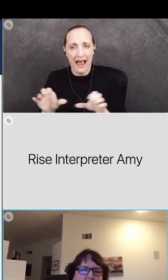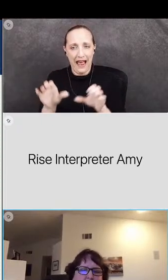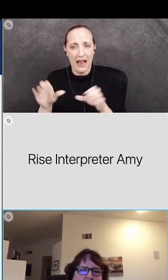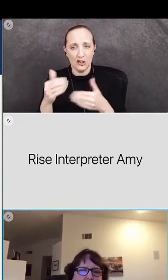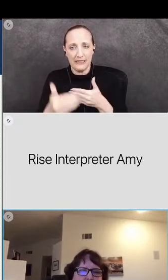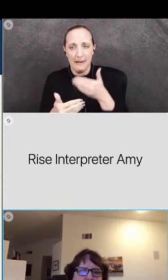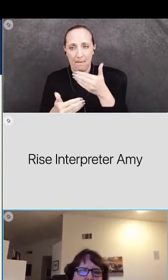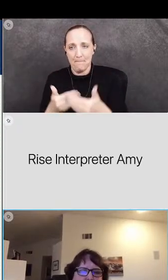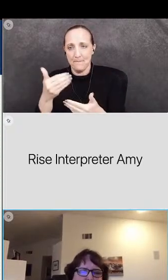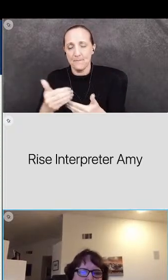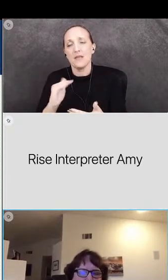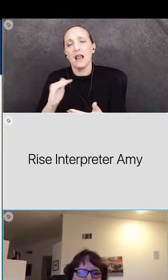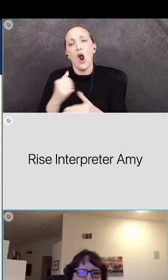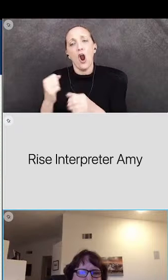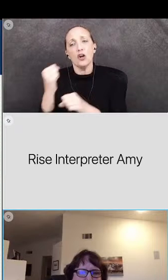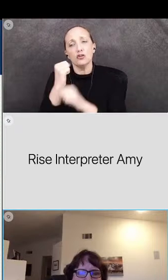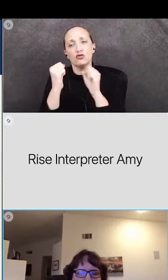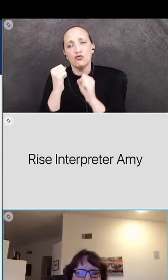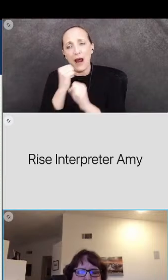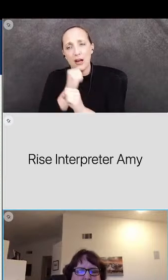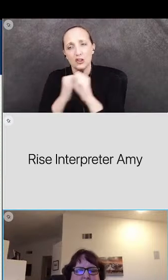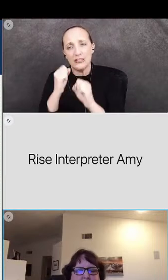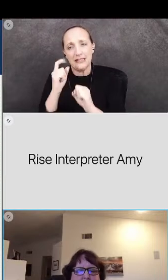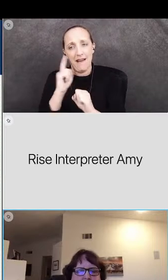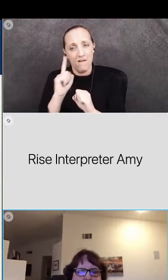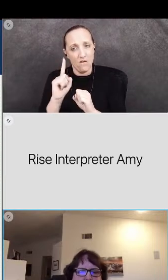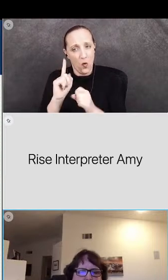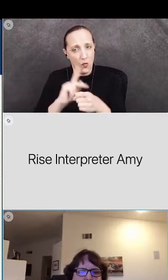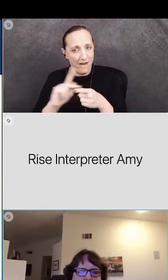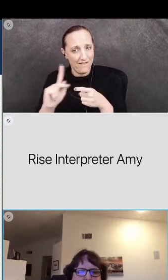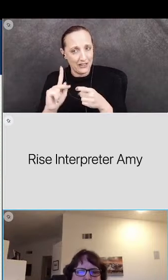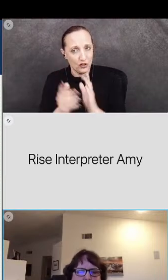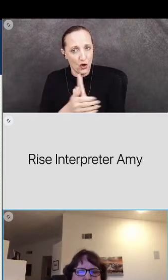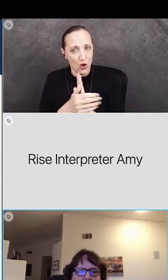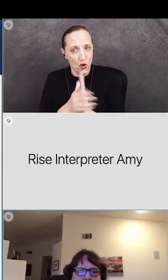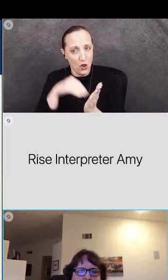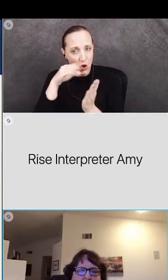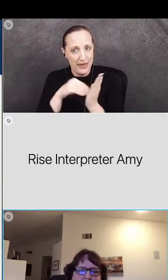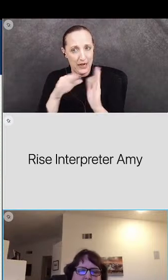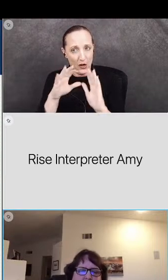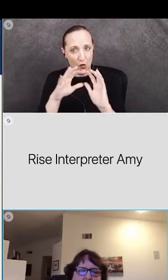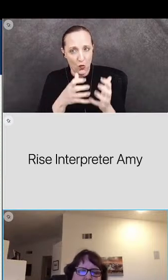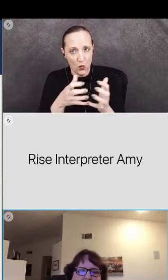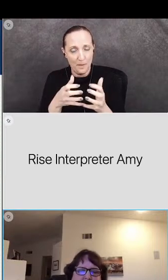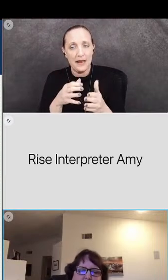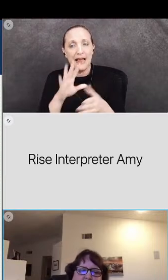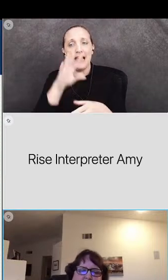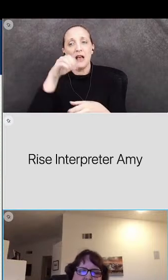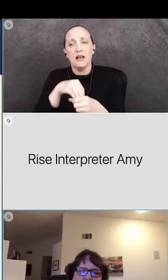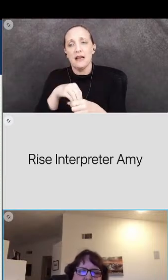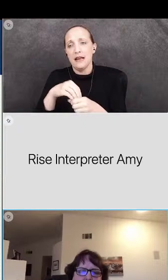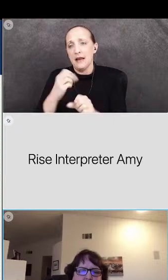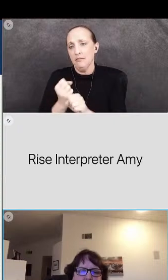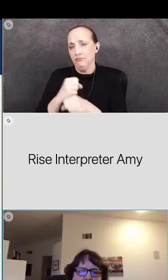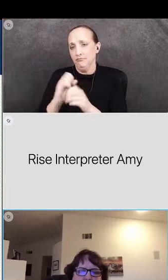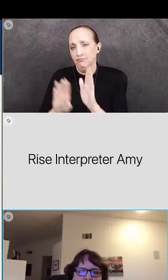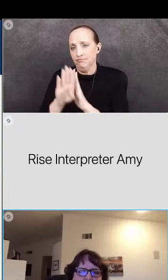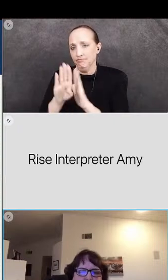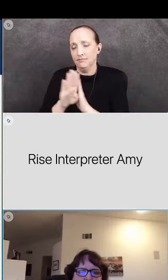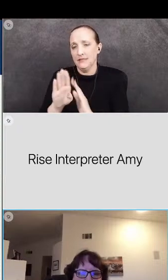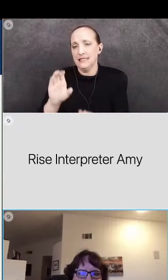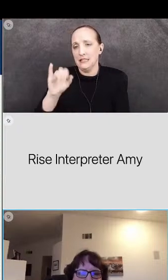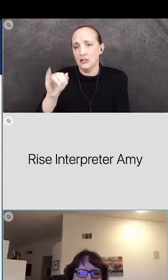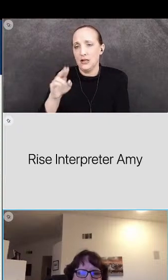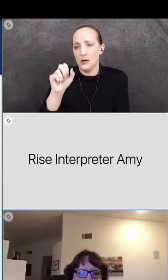strategies for our professional learning professional learning group included developing a cjusd comprehensive